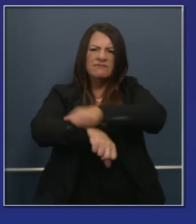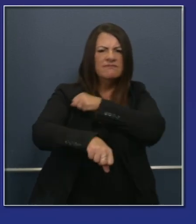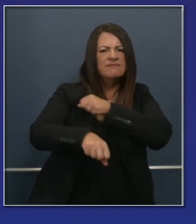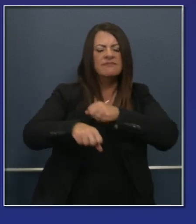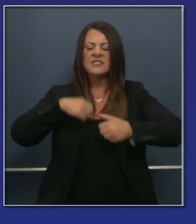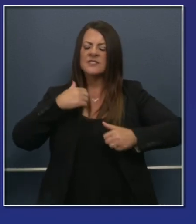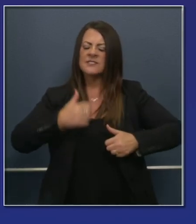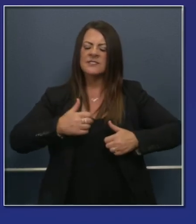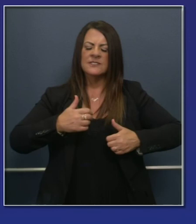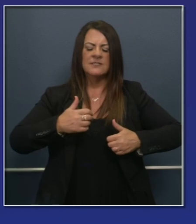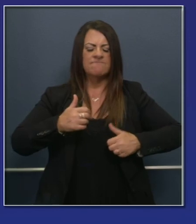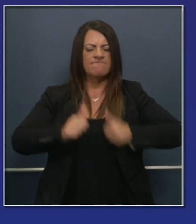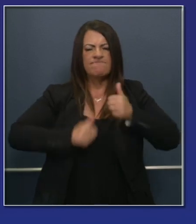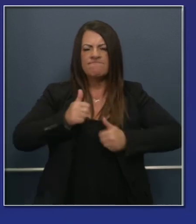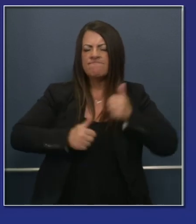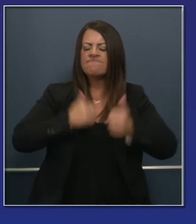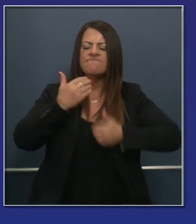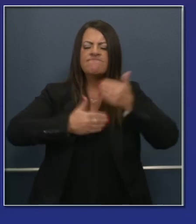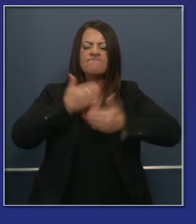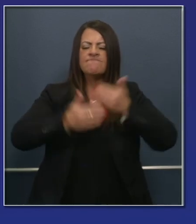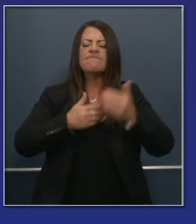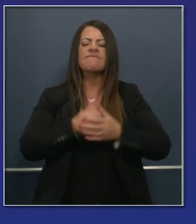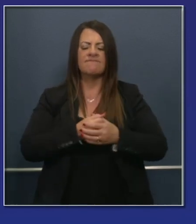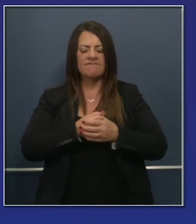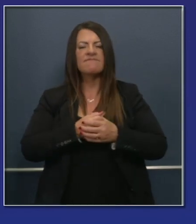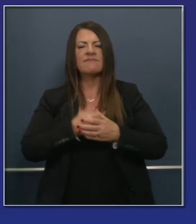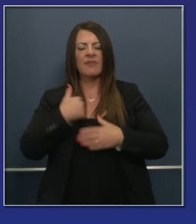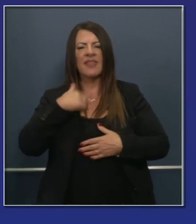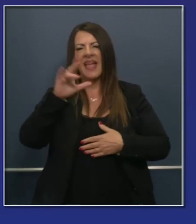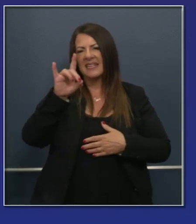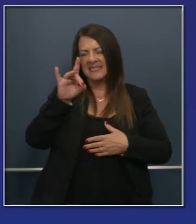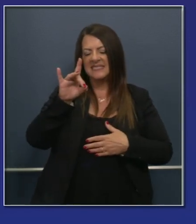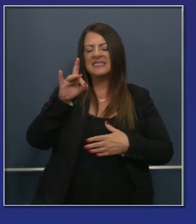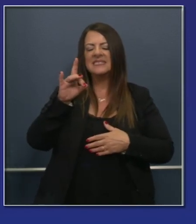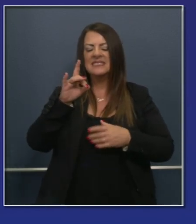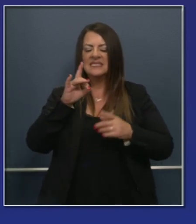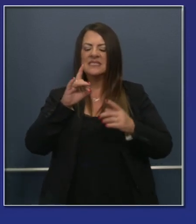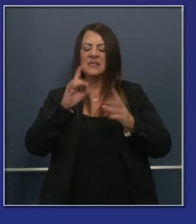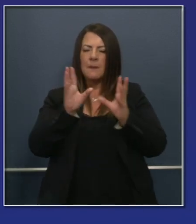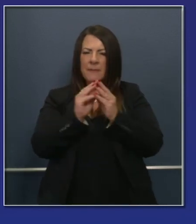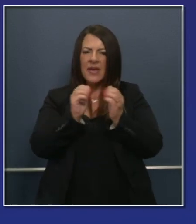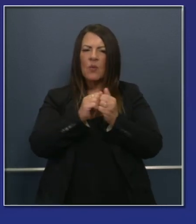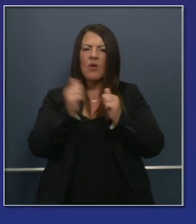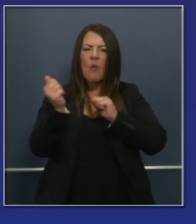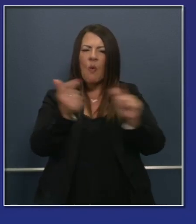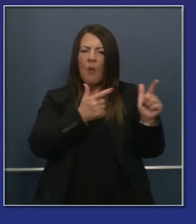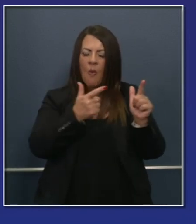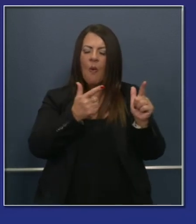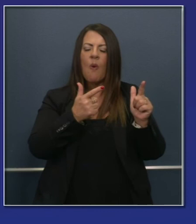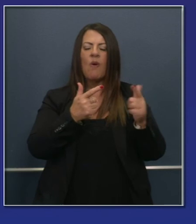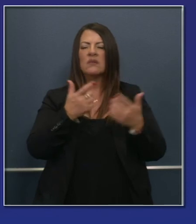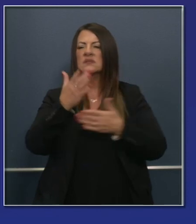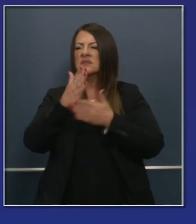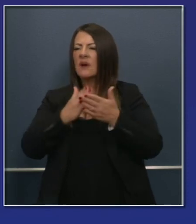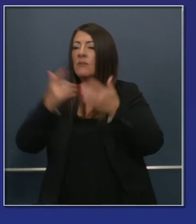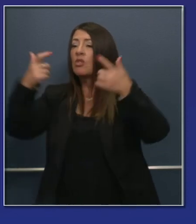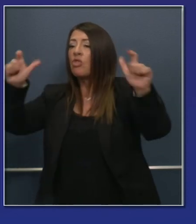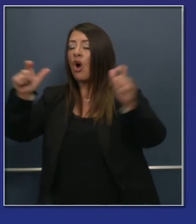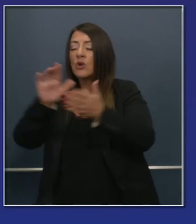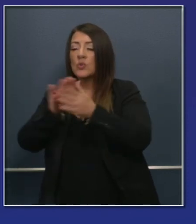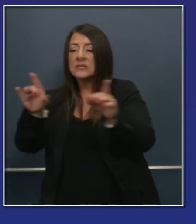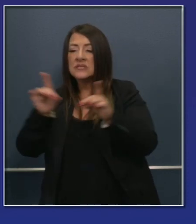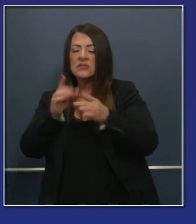initiatives we've just described? I checked in with school leaders in a number of large and small districts this week,